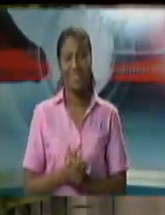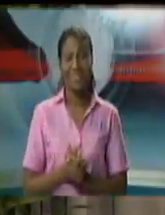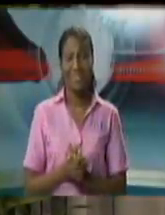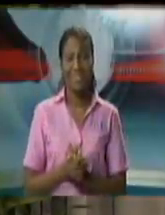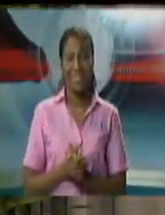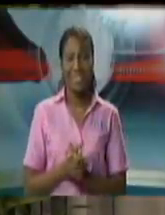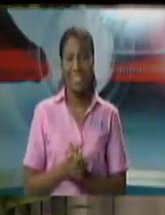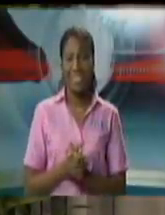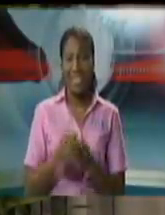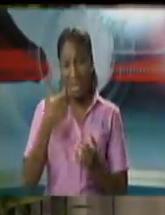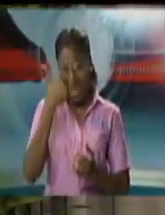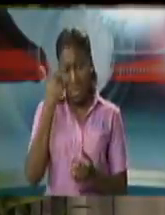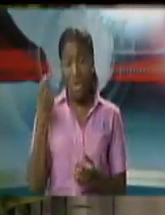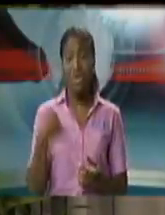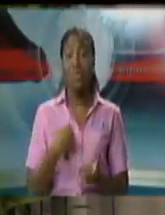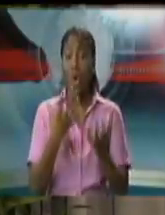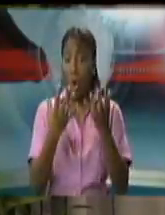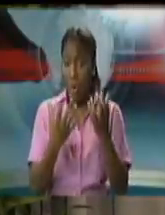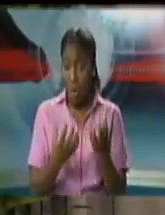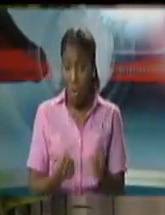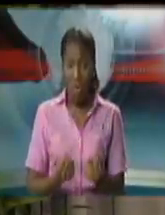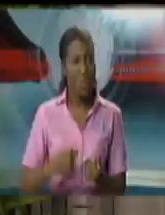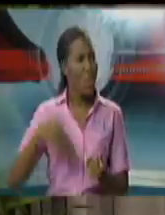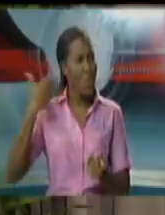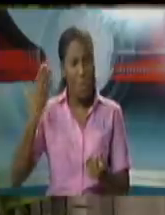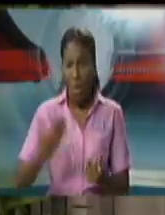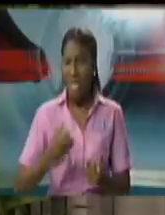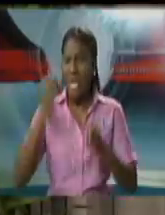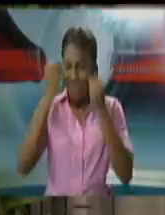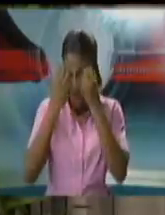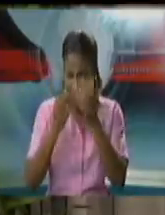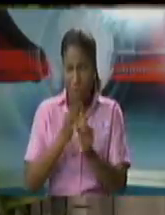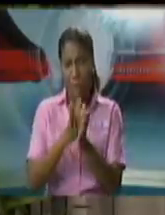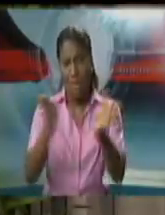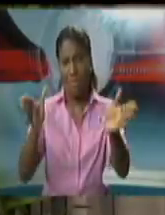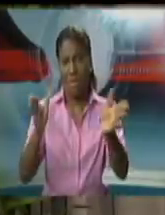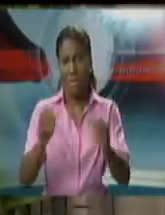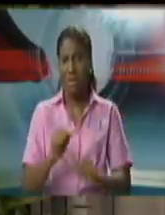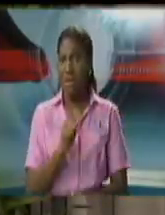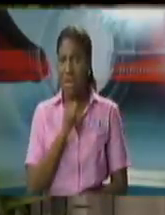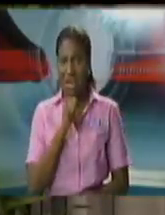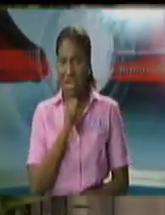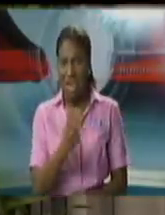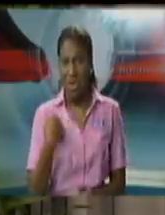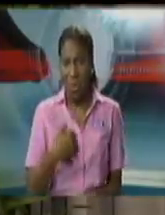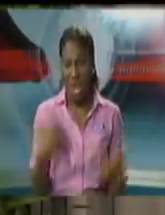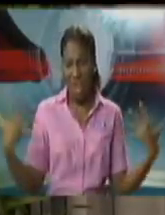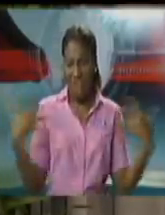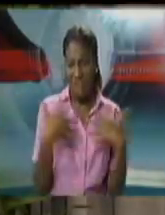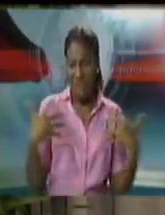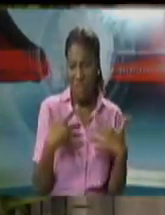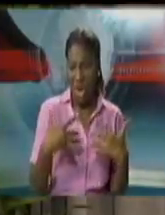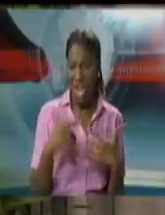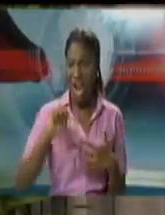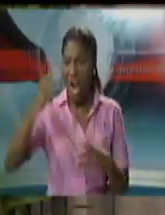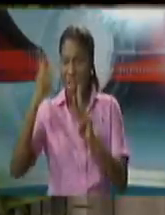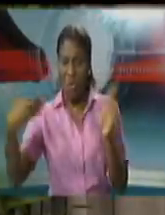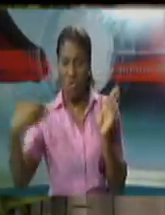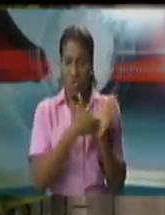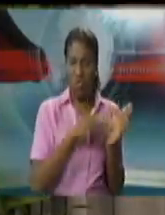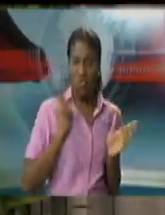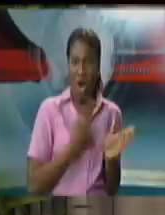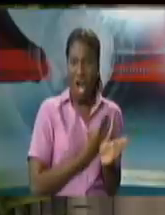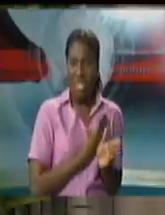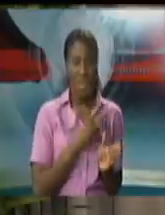always on the cards. That was not brought about as a result of any threat of litigation. It was just simply making sure the